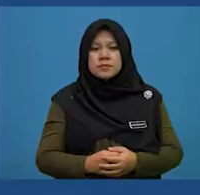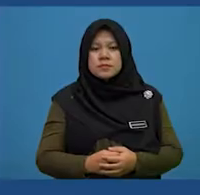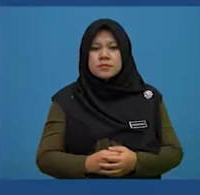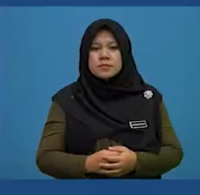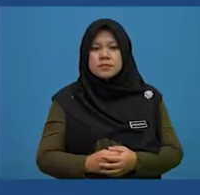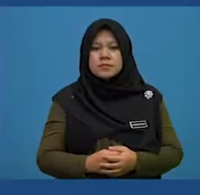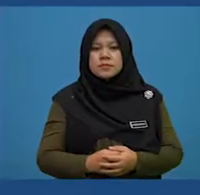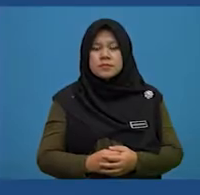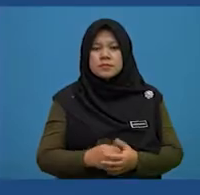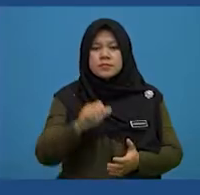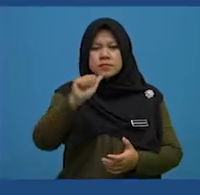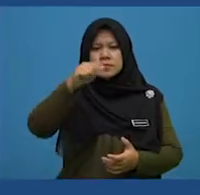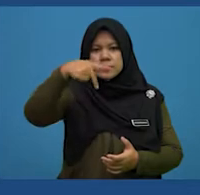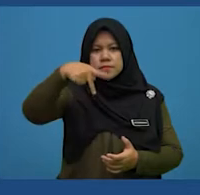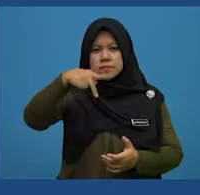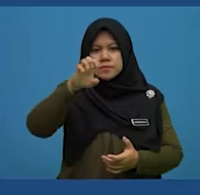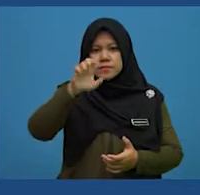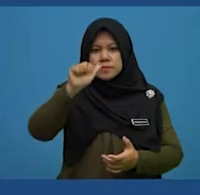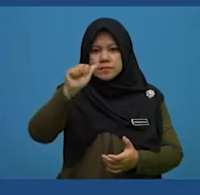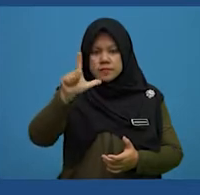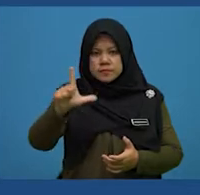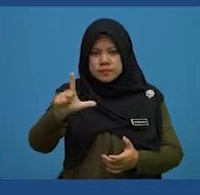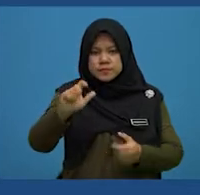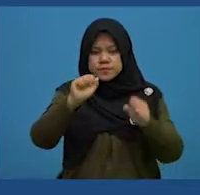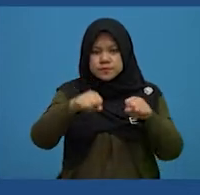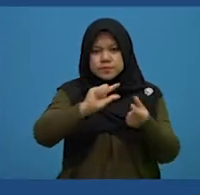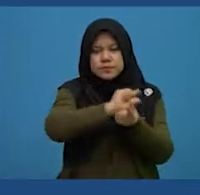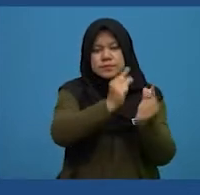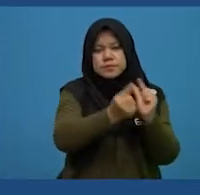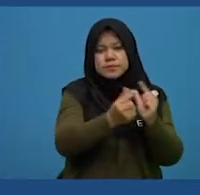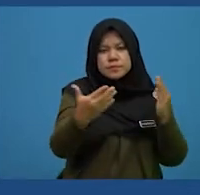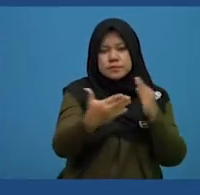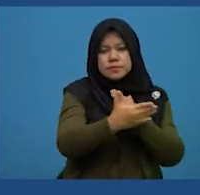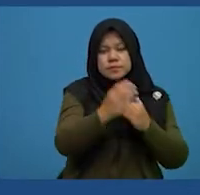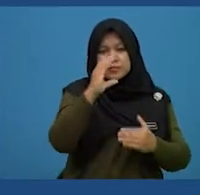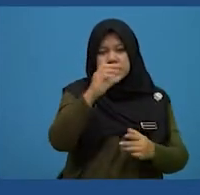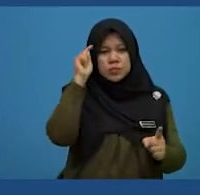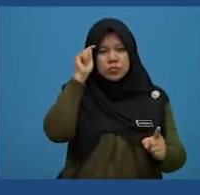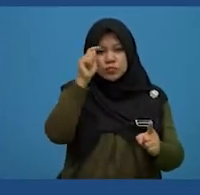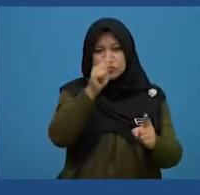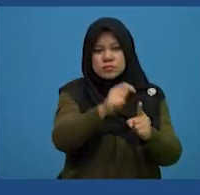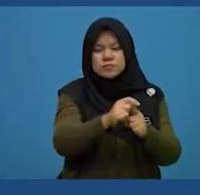Appeal line five can best be replaced by C.